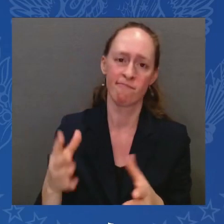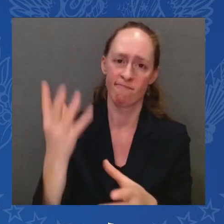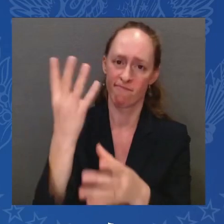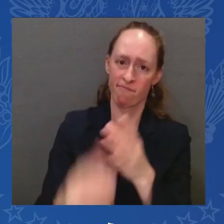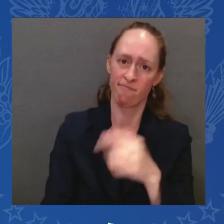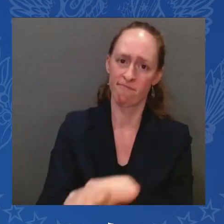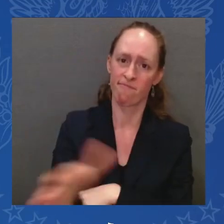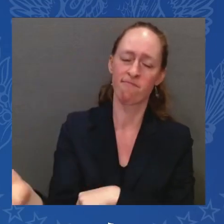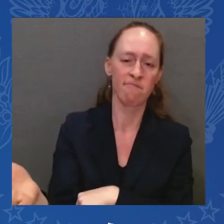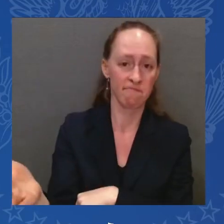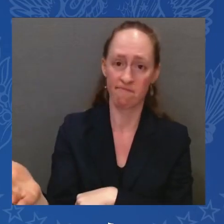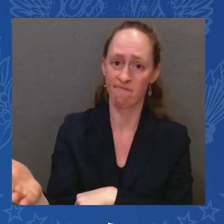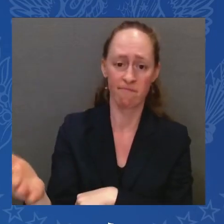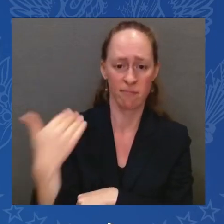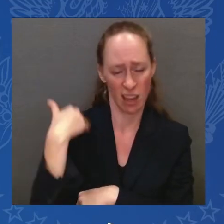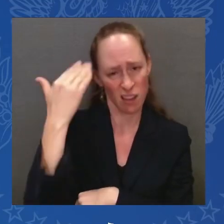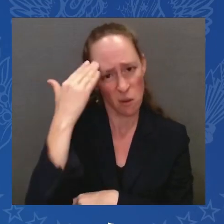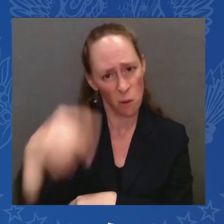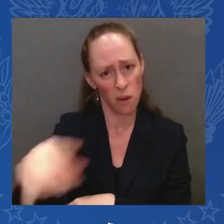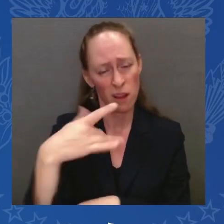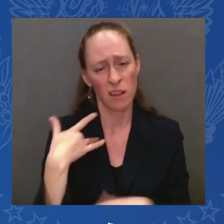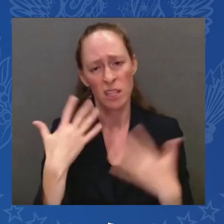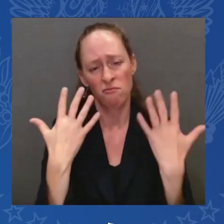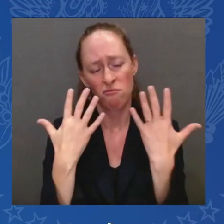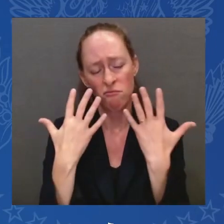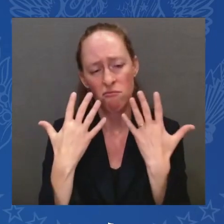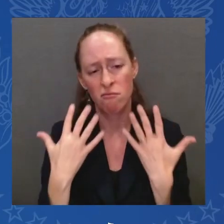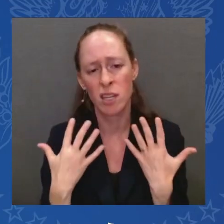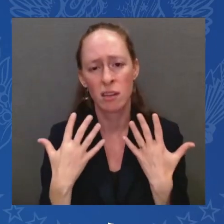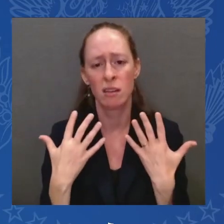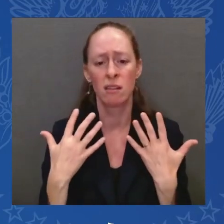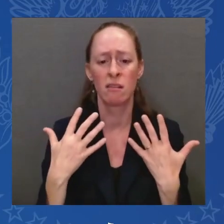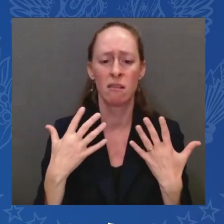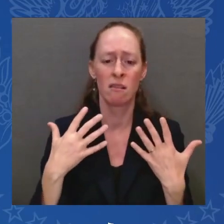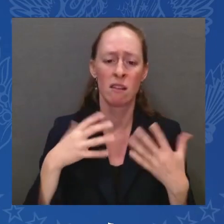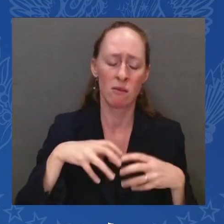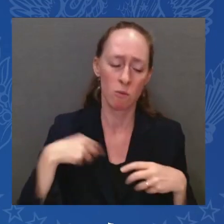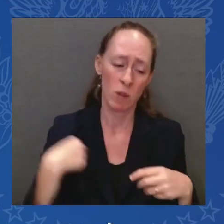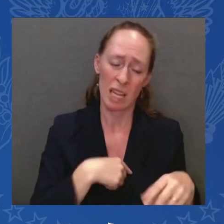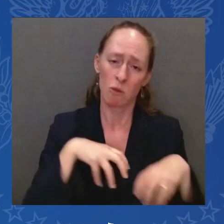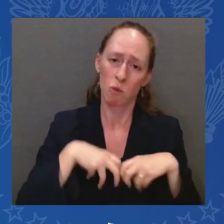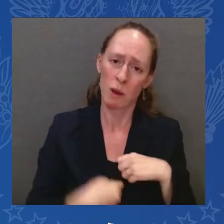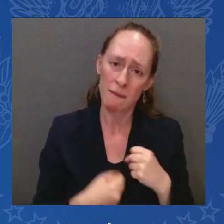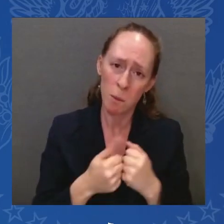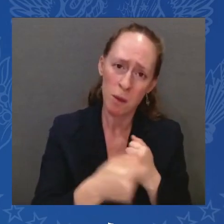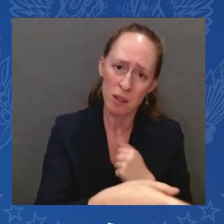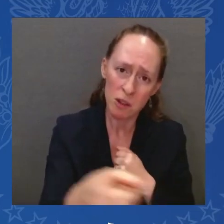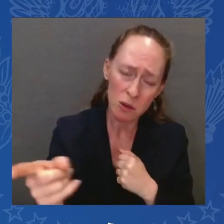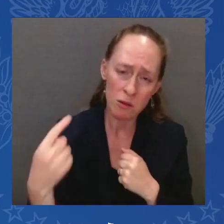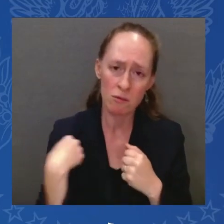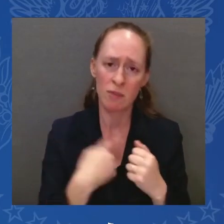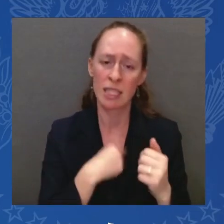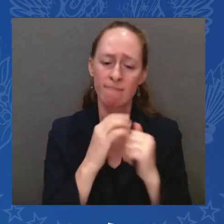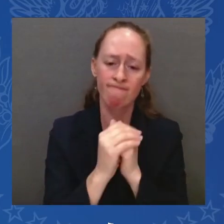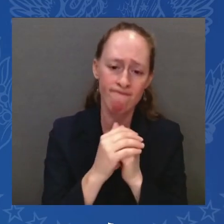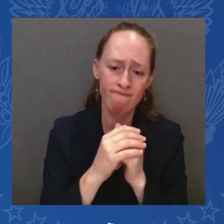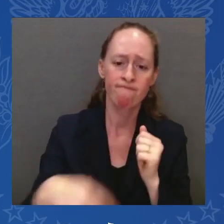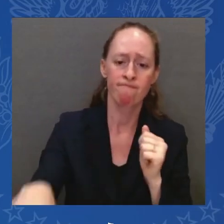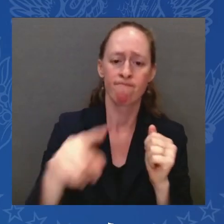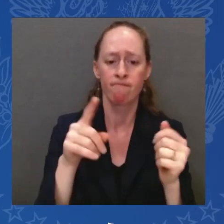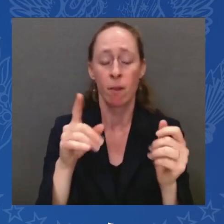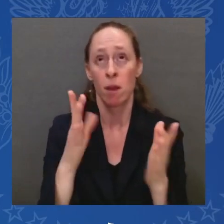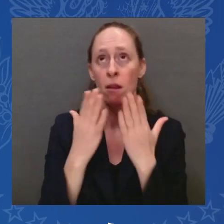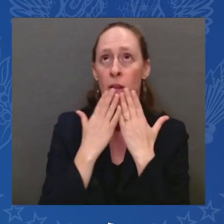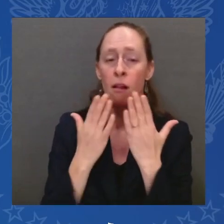you. We stand with you. But thank God we have the steady leadership of Joe Biden and Kamala Harris during this